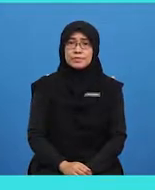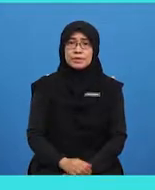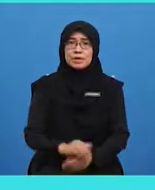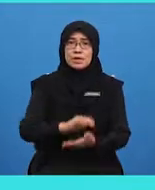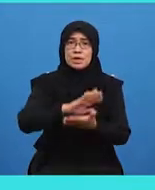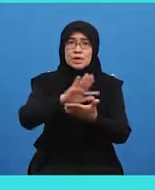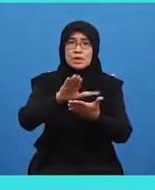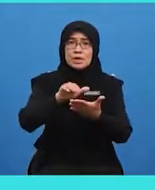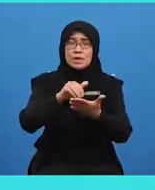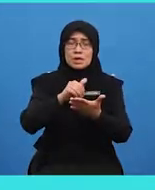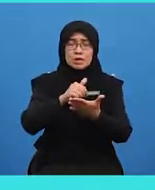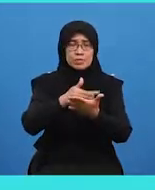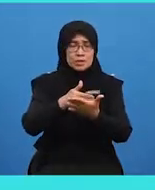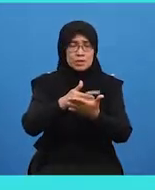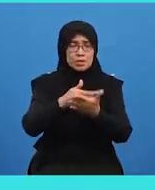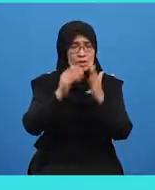don't particularly love it.